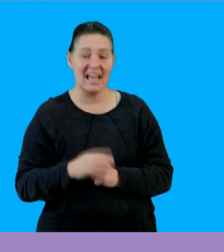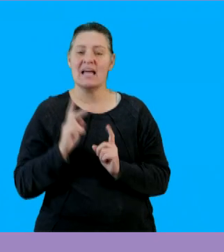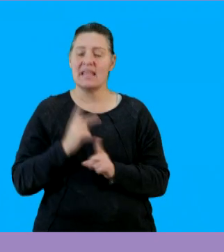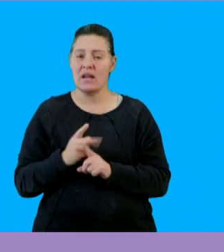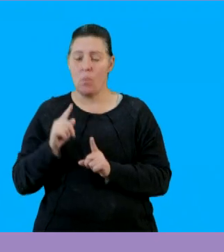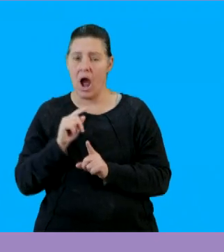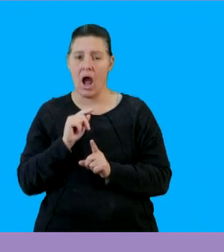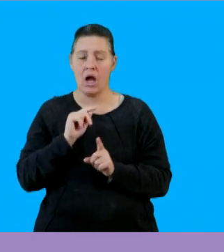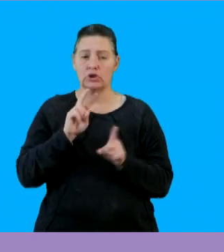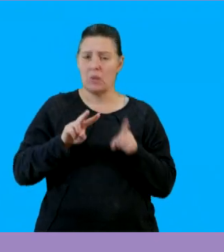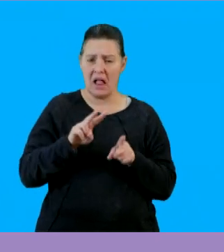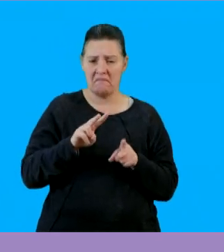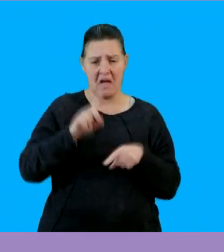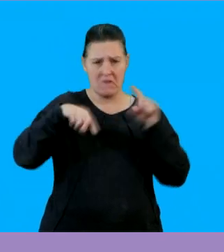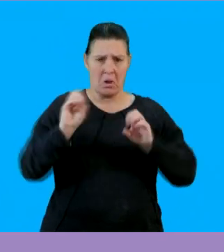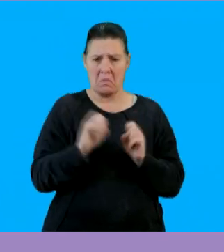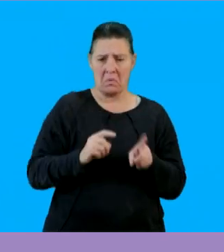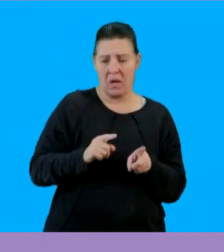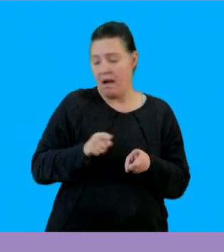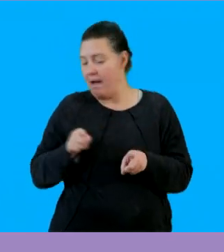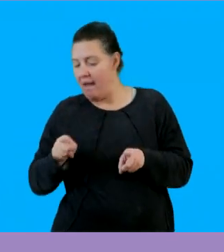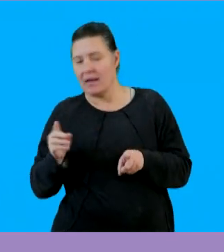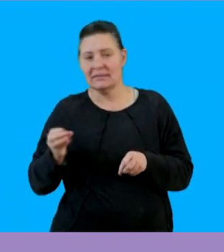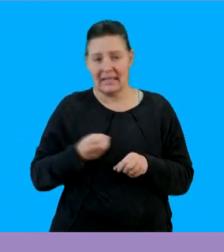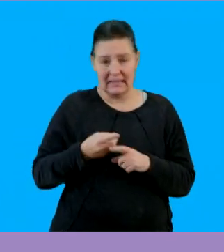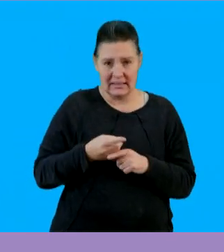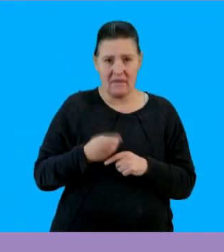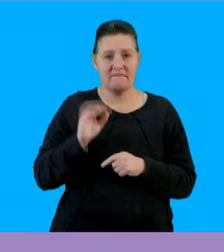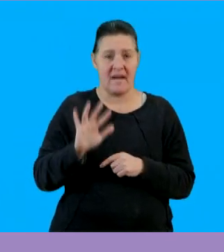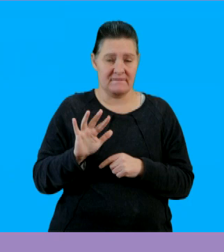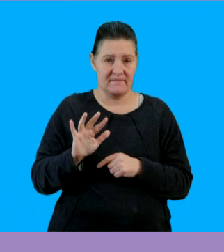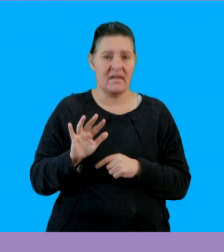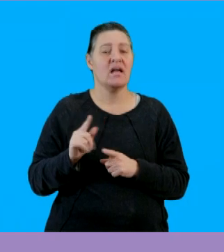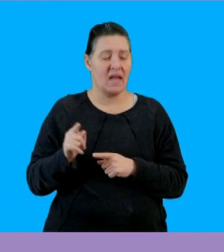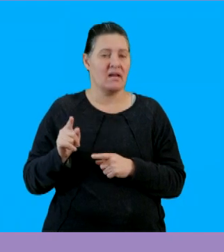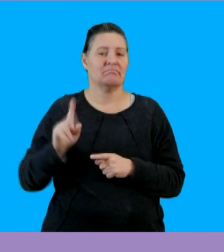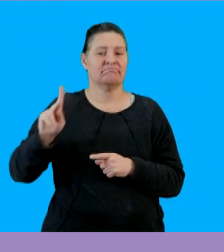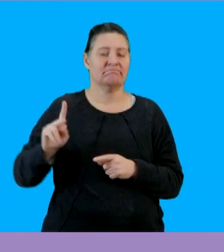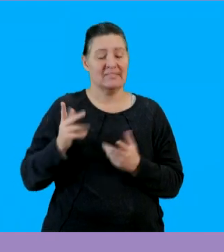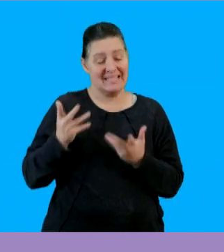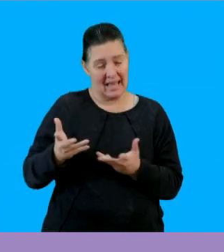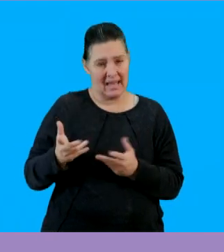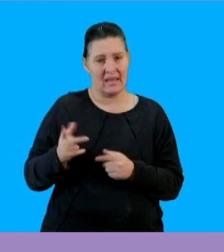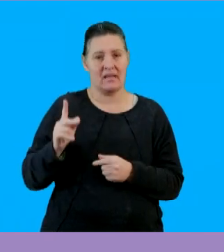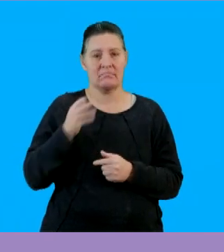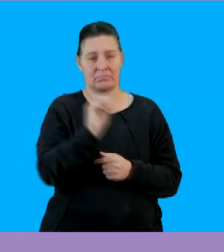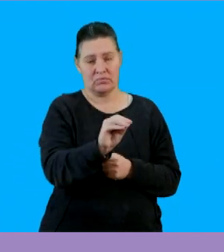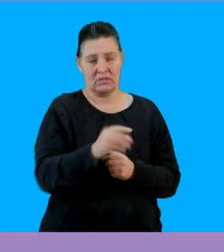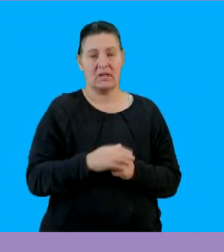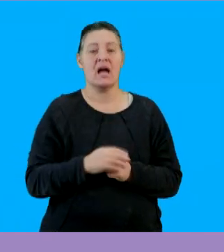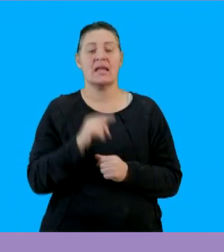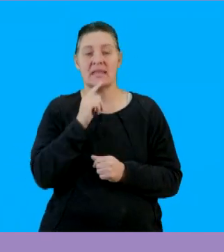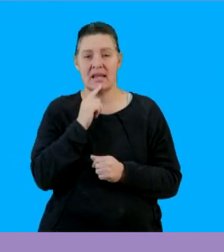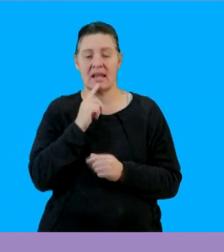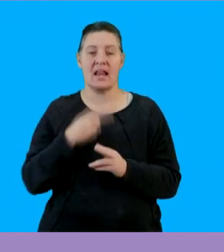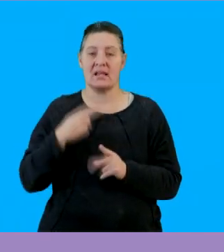are correct and then because the 12 doesn't have any variables we are going to take the variables from that 5 as they are and